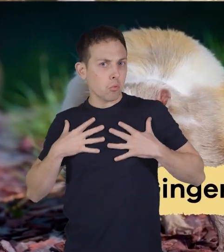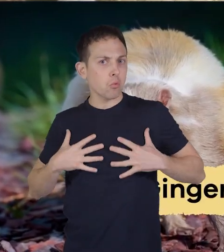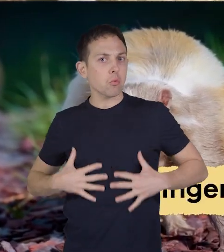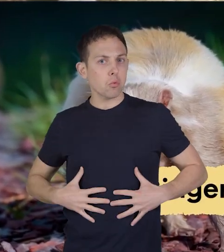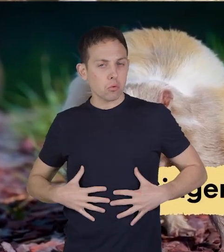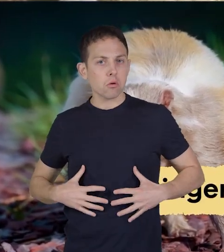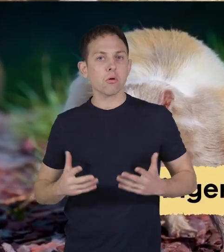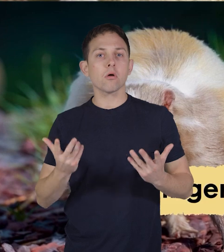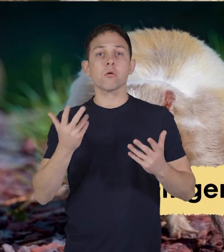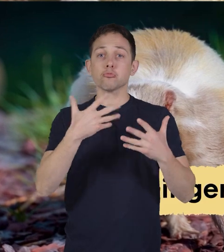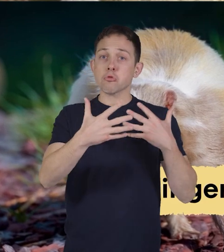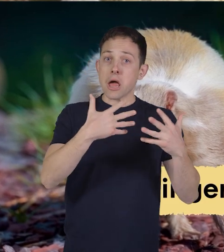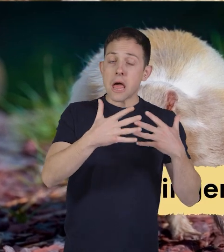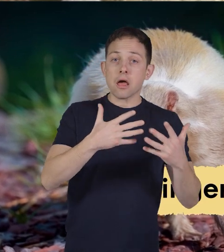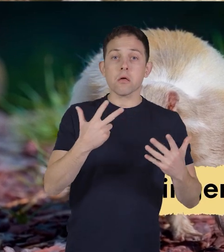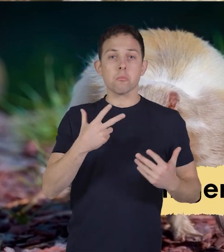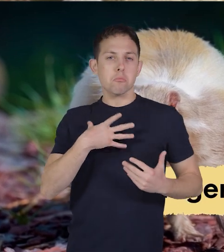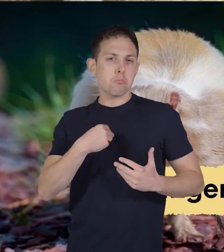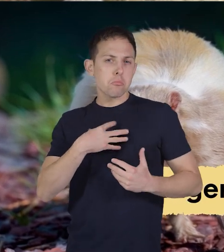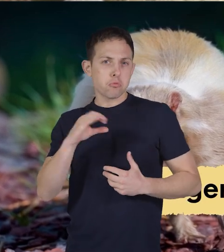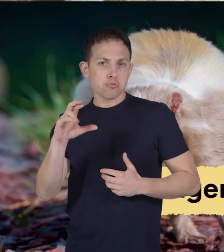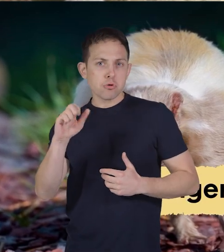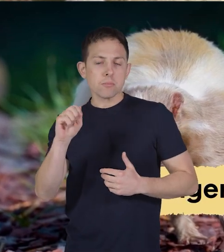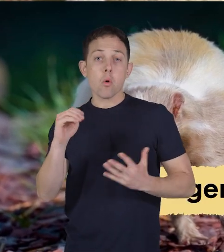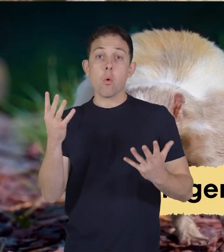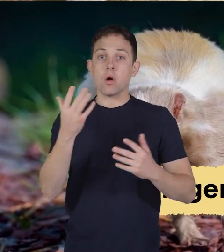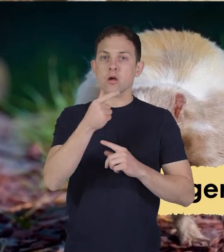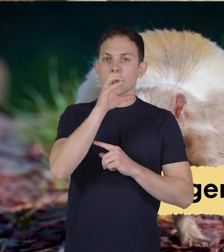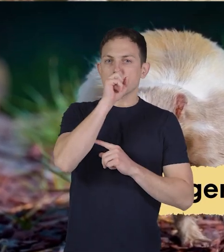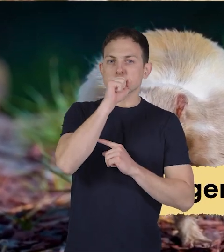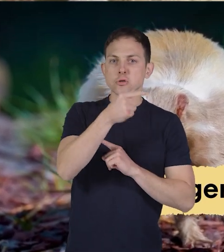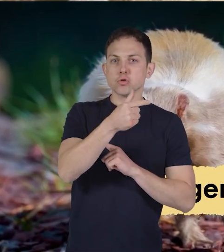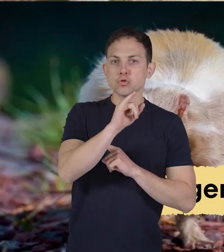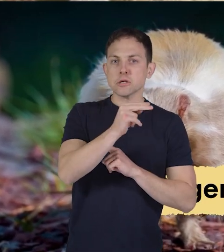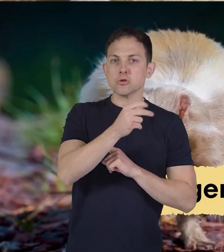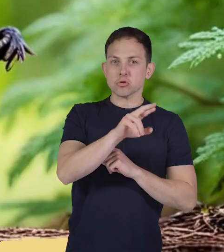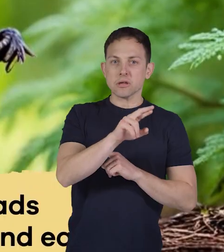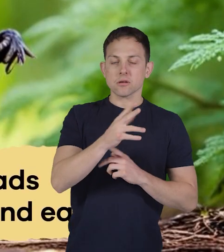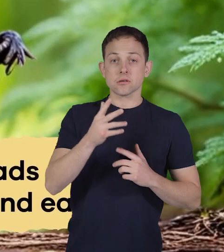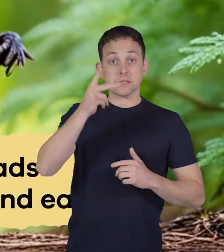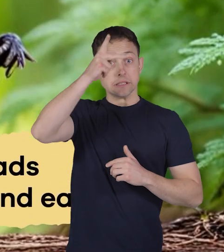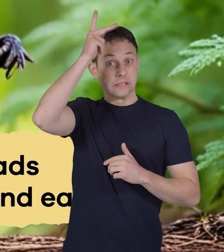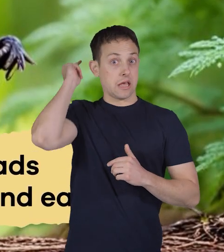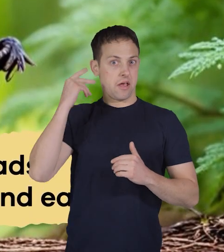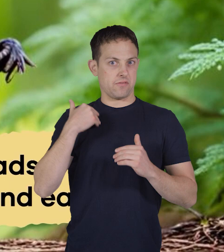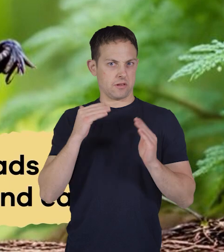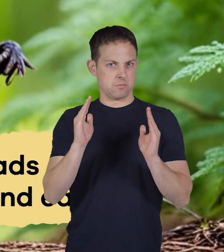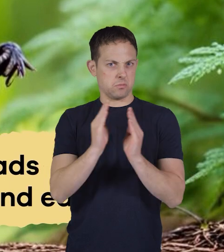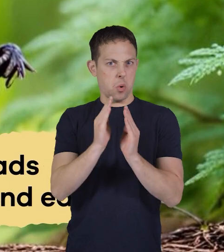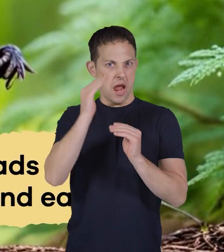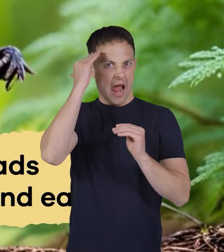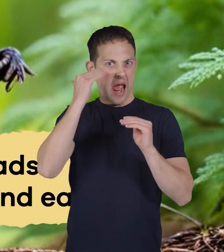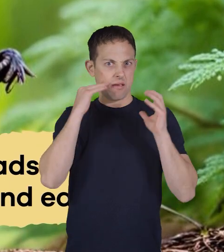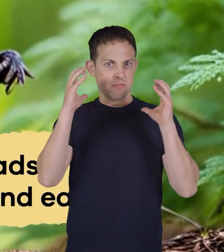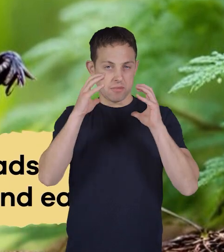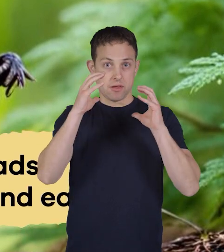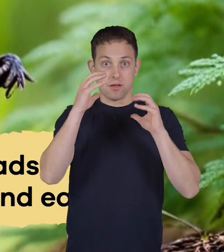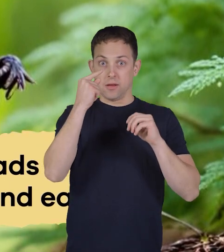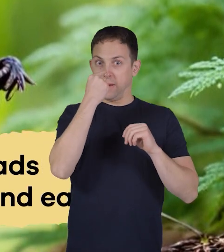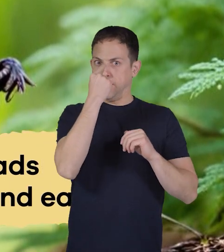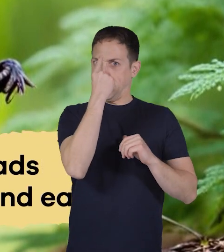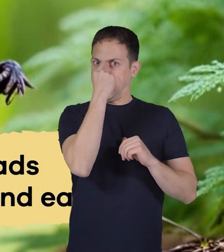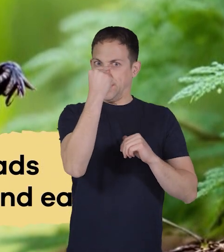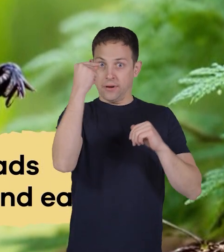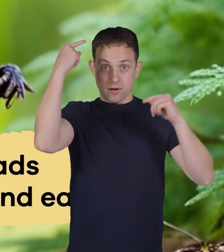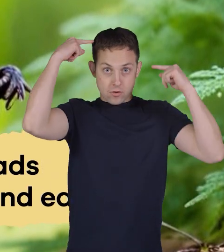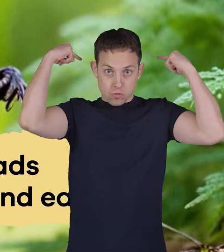brown gray cream or ginger skunks have small heads with pointed